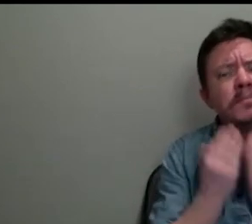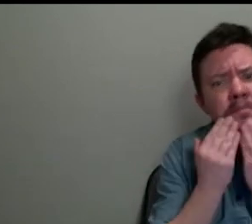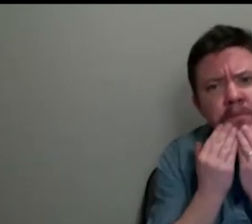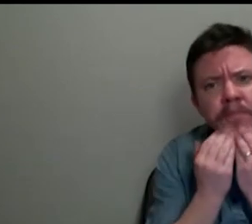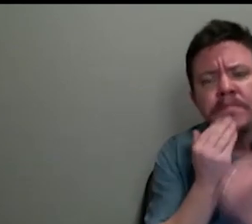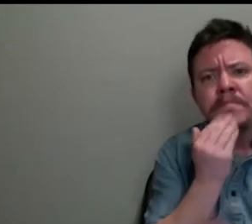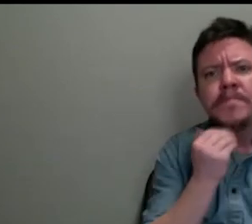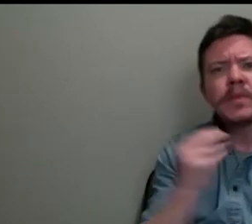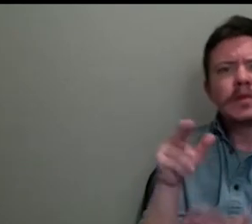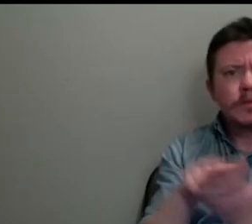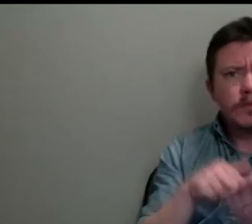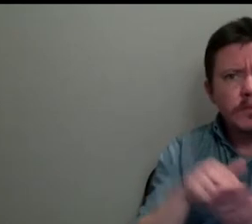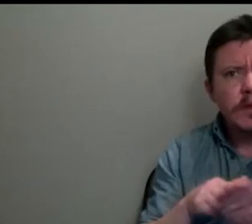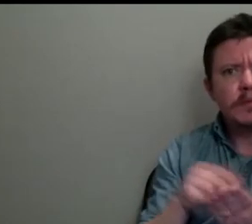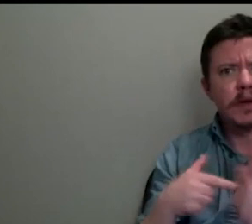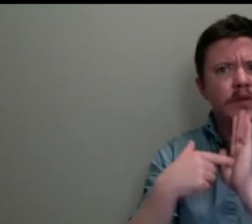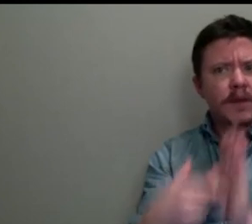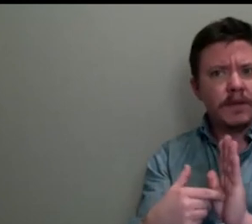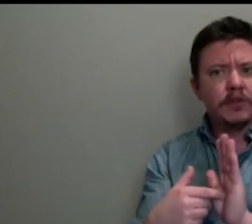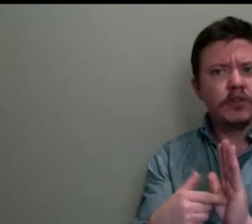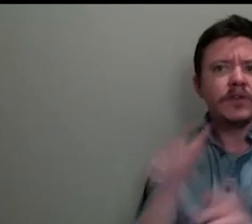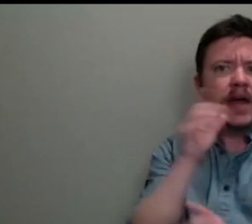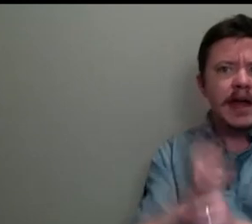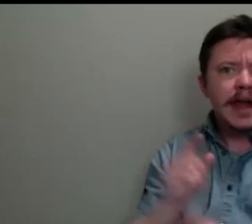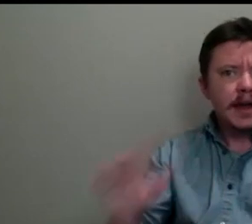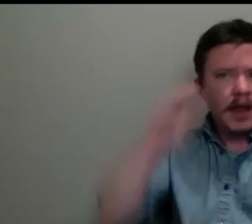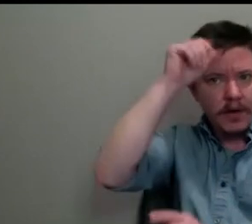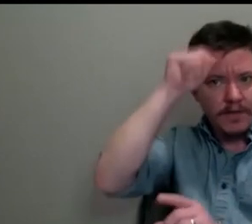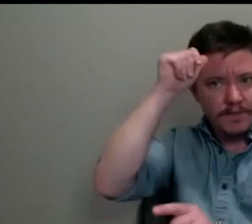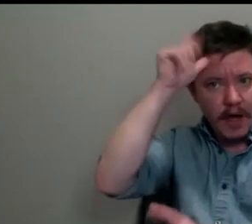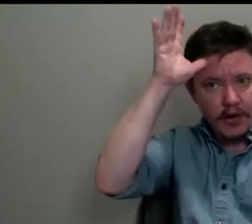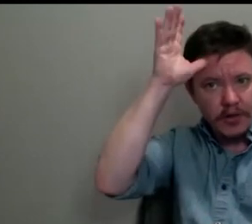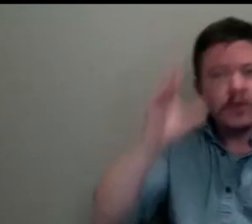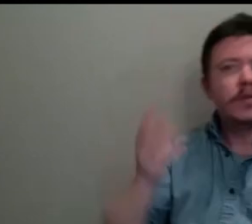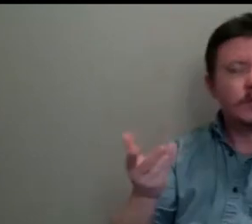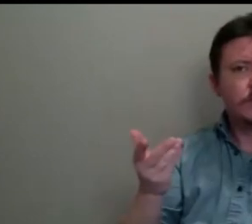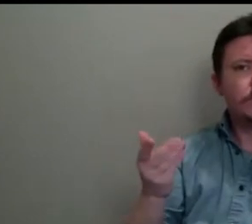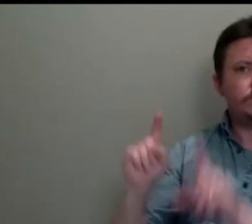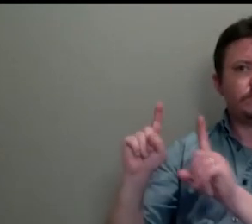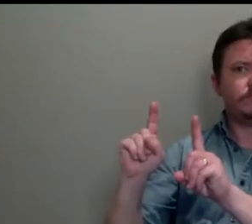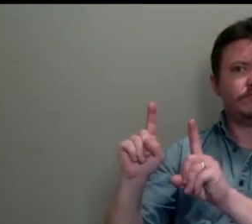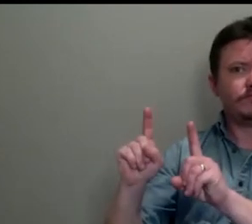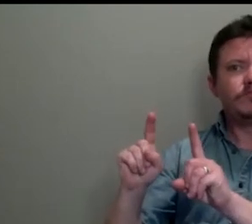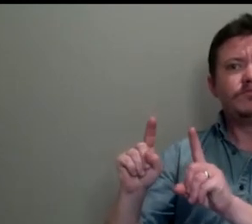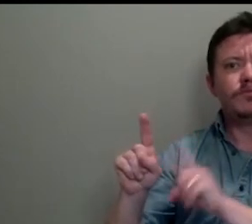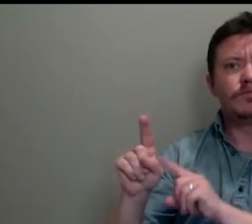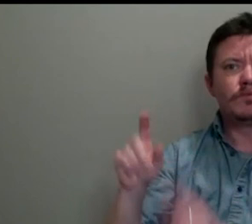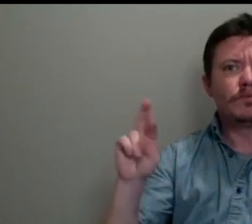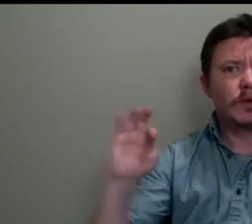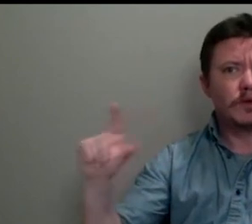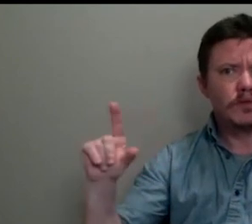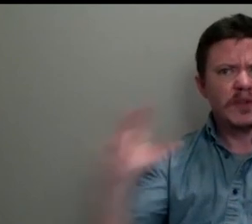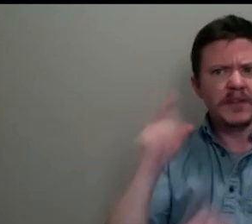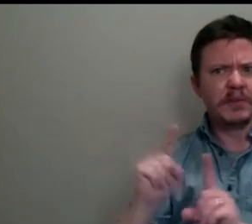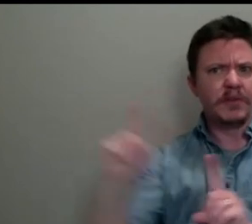that features Annette and her father, Roussel, where Roussel seems, you know, very distant